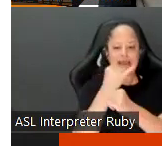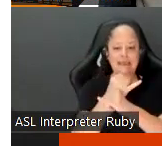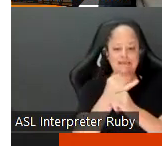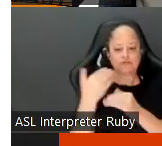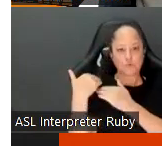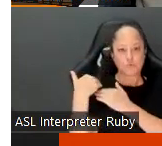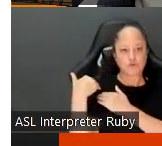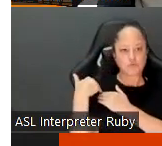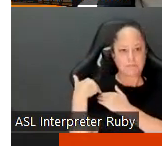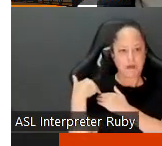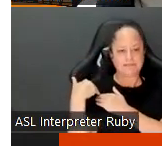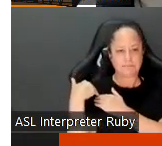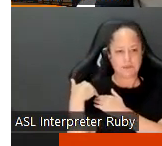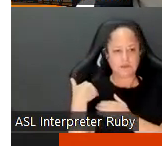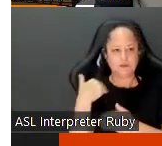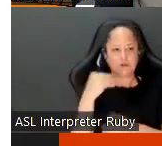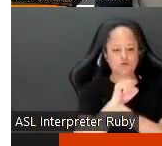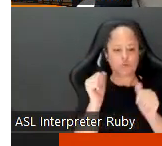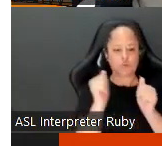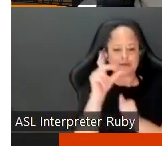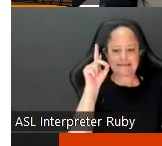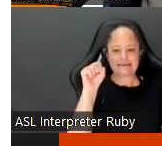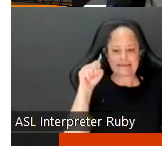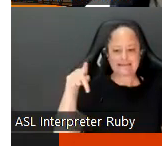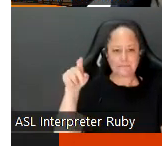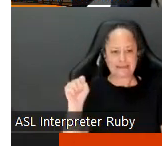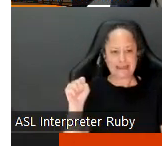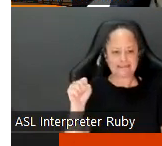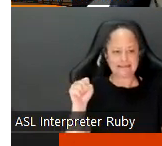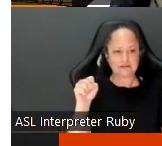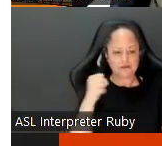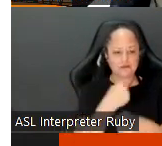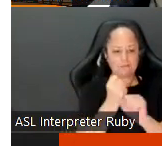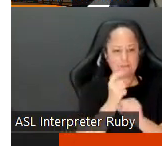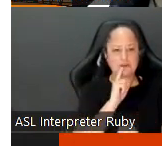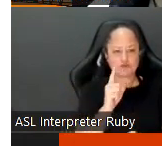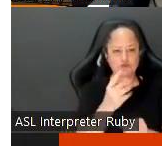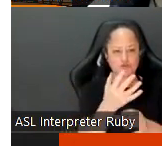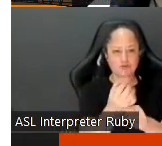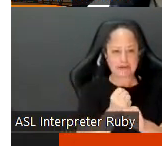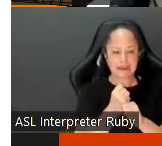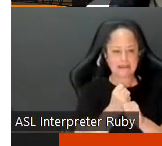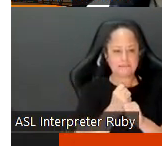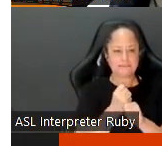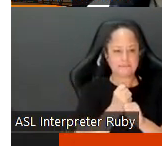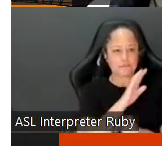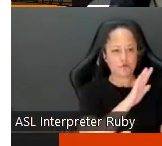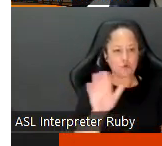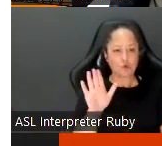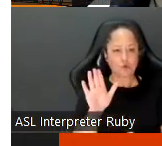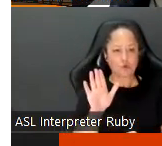responsibility right you should work with dsps okay right to make sure that you can get um your